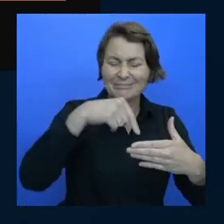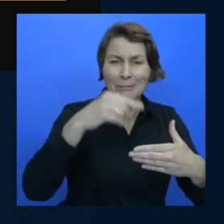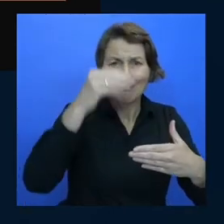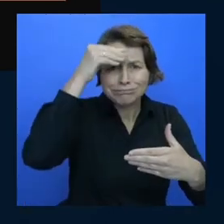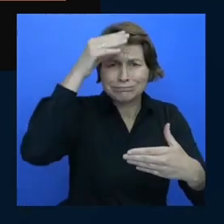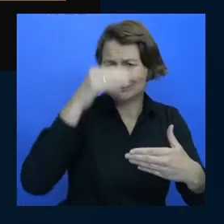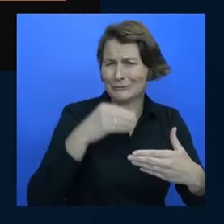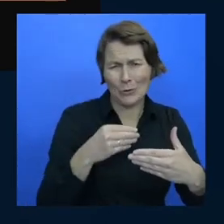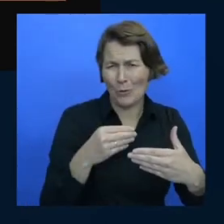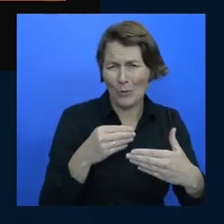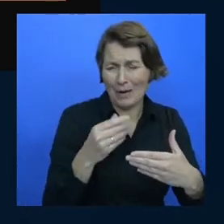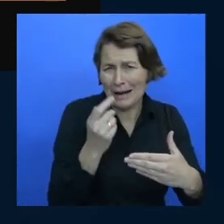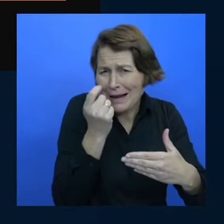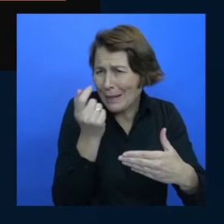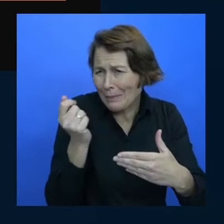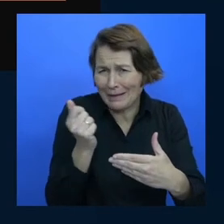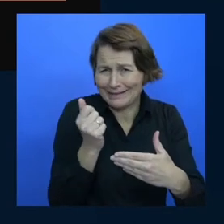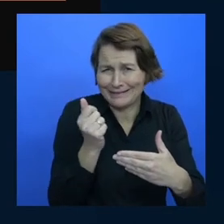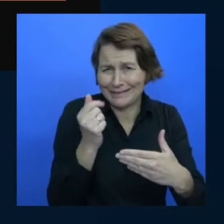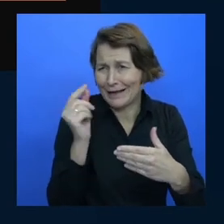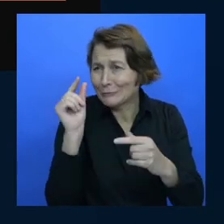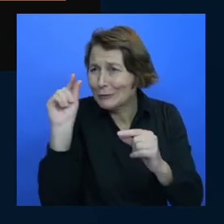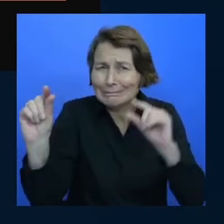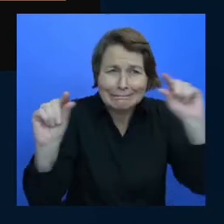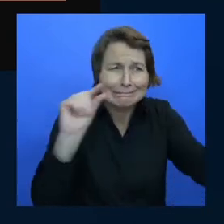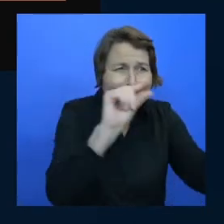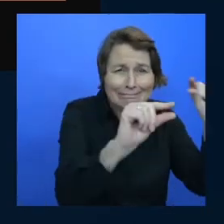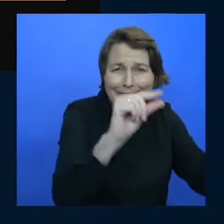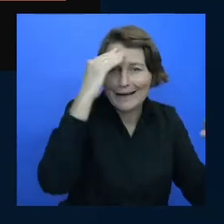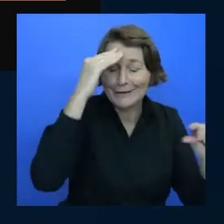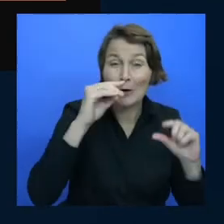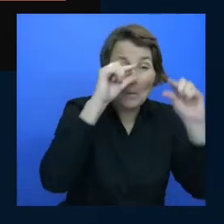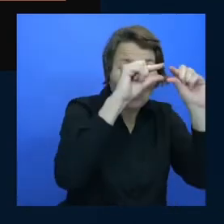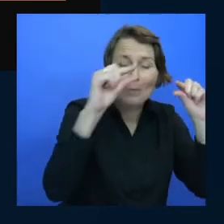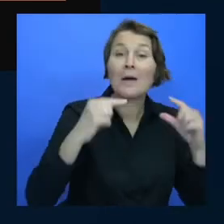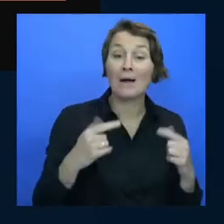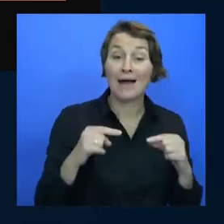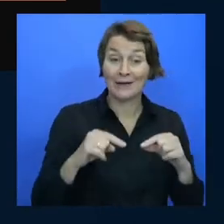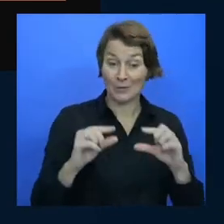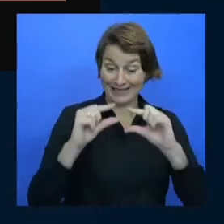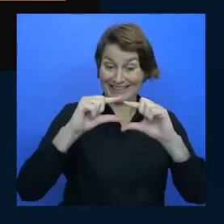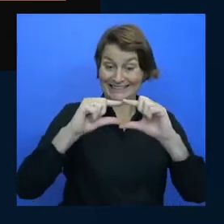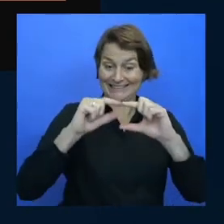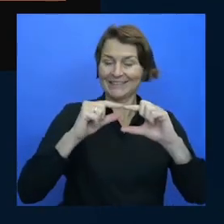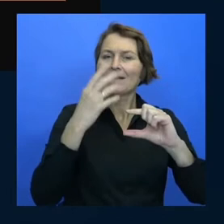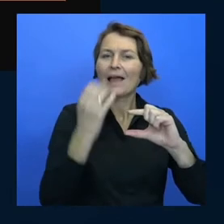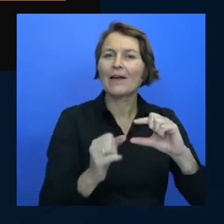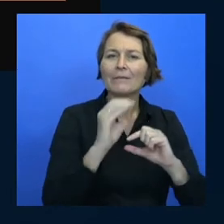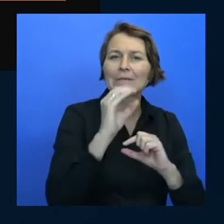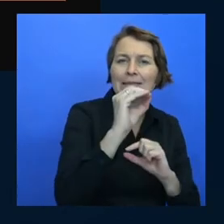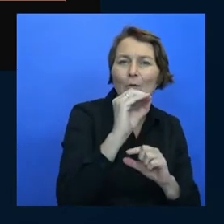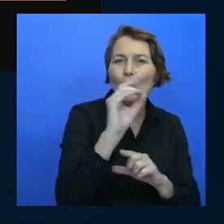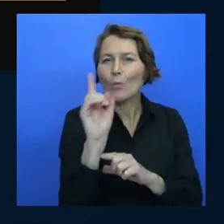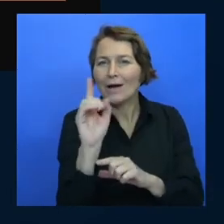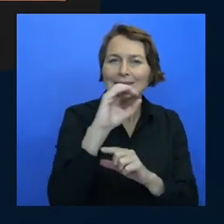i'm glad you're entertained by this but i know that there's zeros and ones on this thing right that's my level